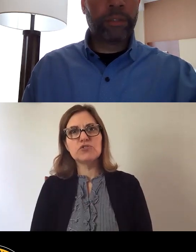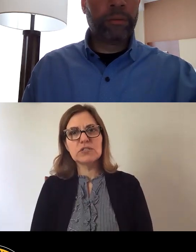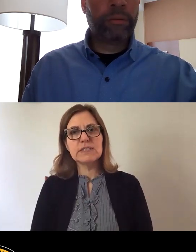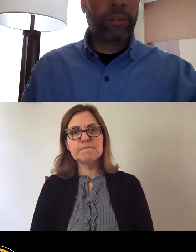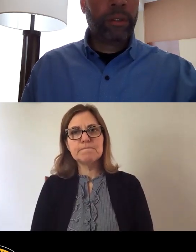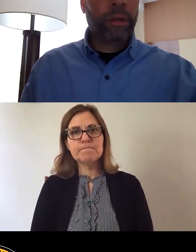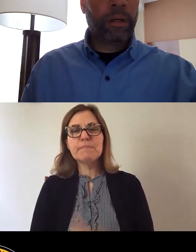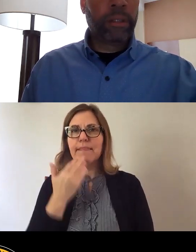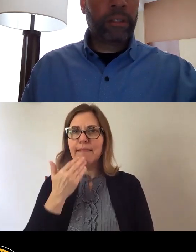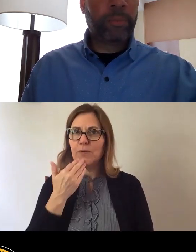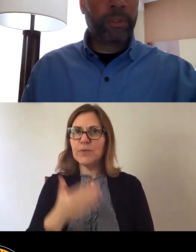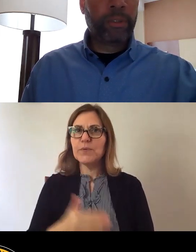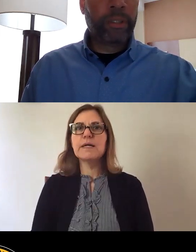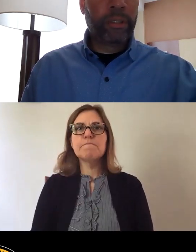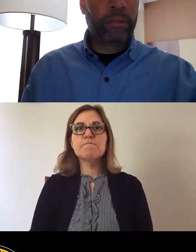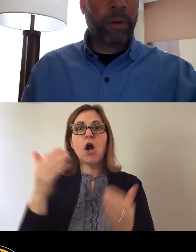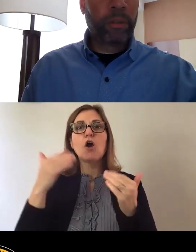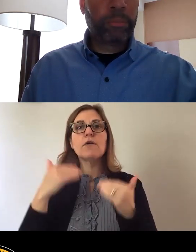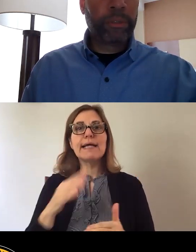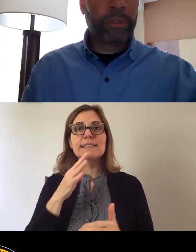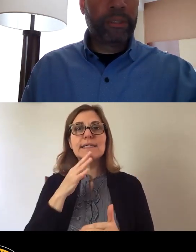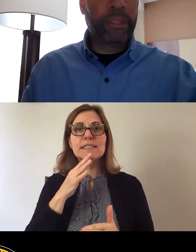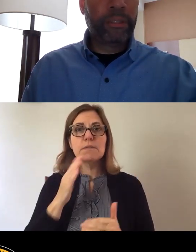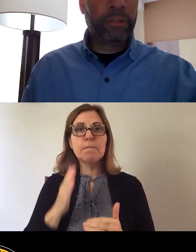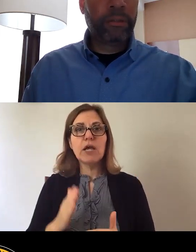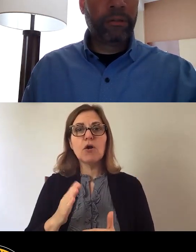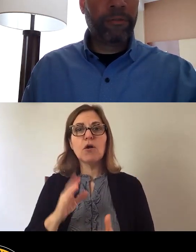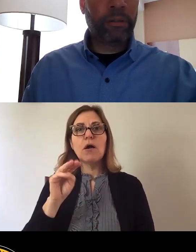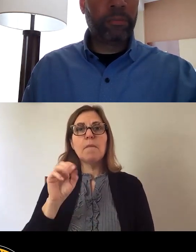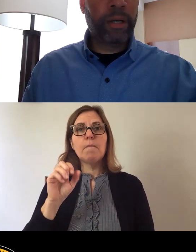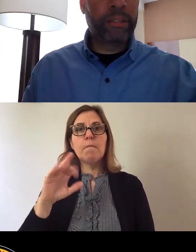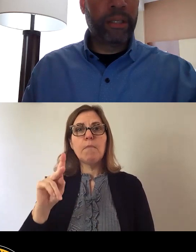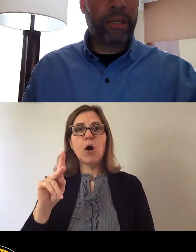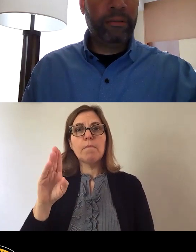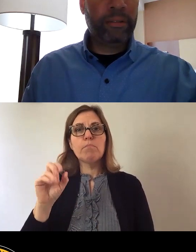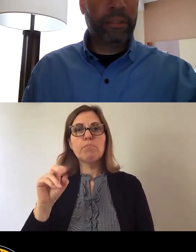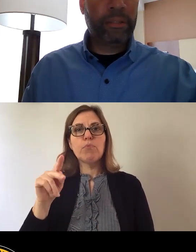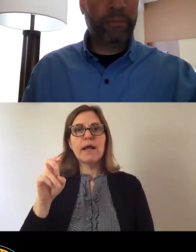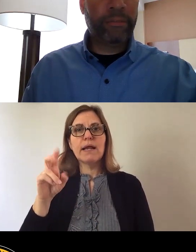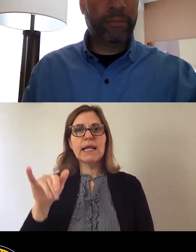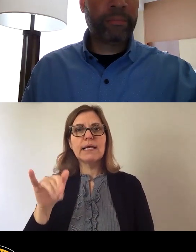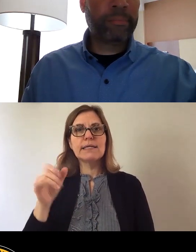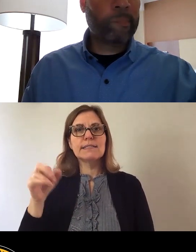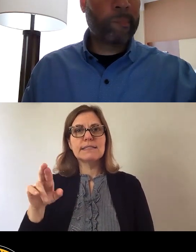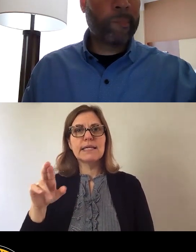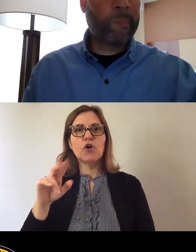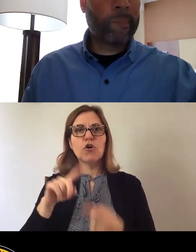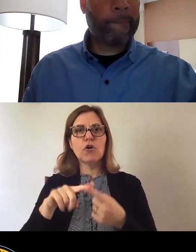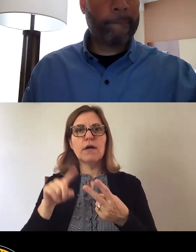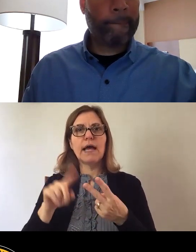Thank you. Our next speaker is Mark Brintley Sr. followed by Dave Sivitt.